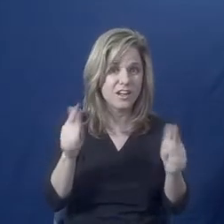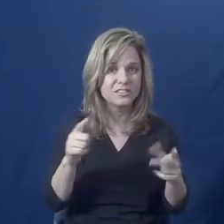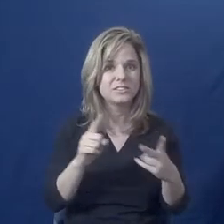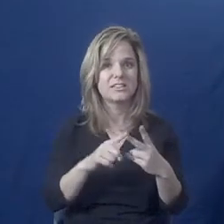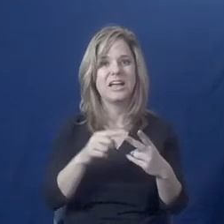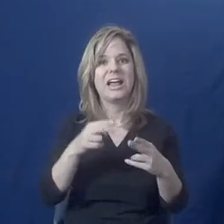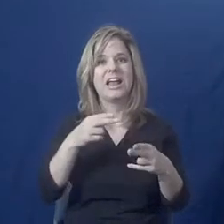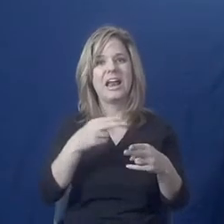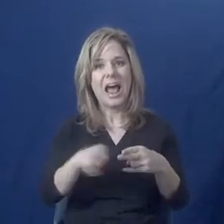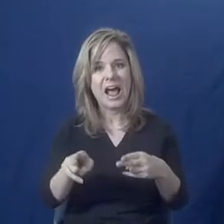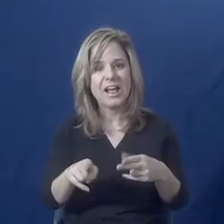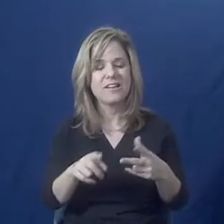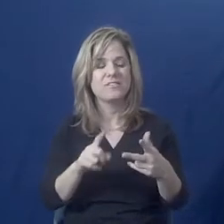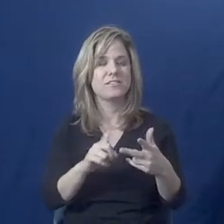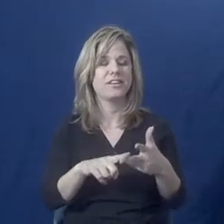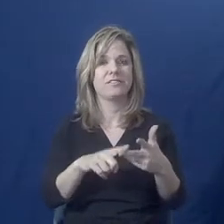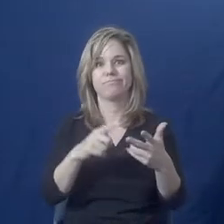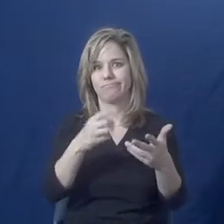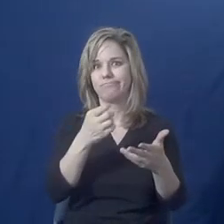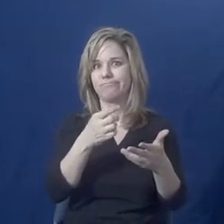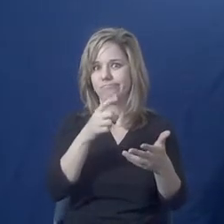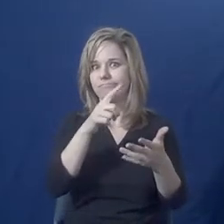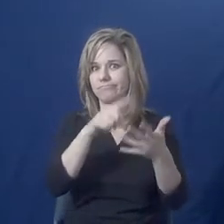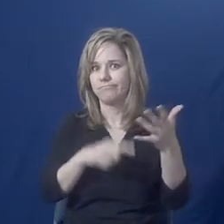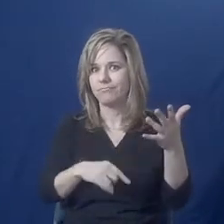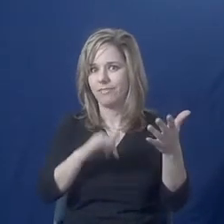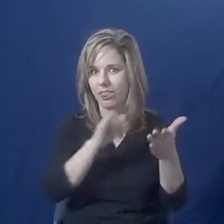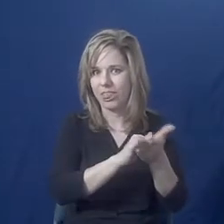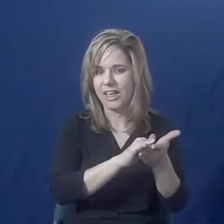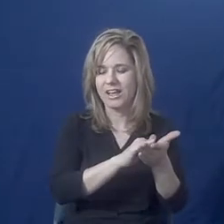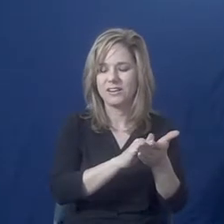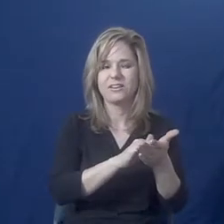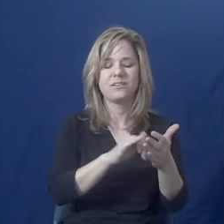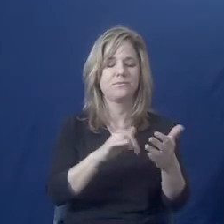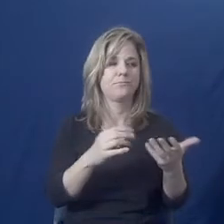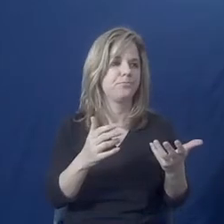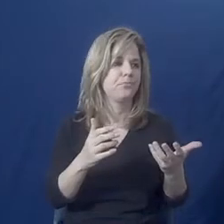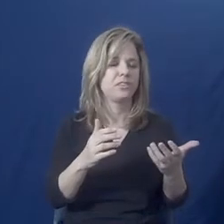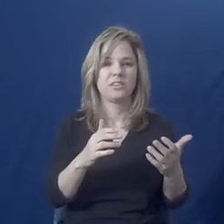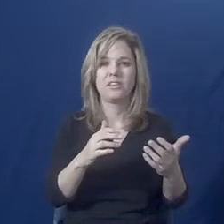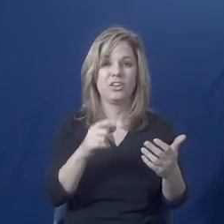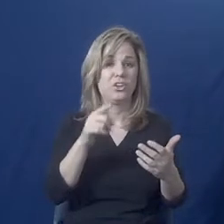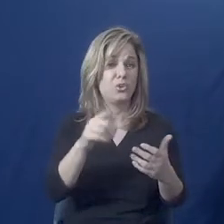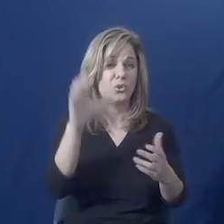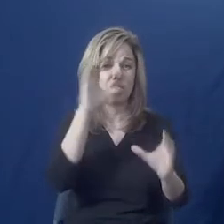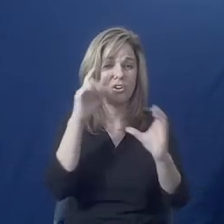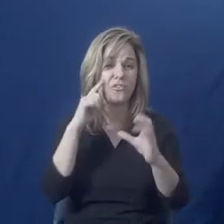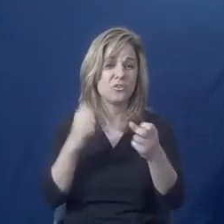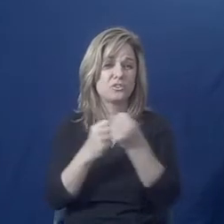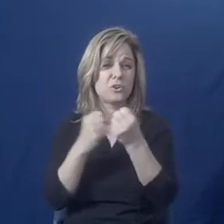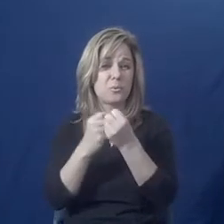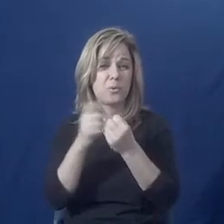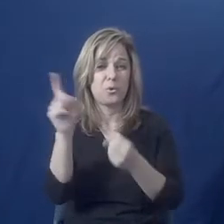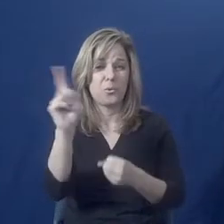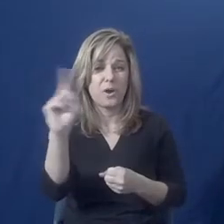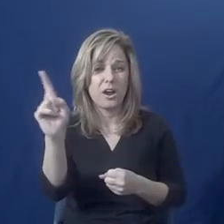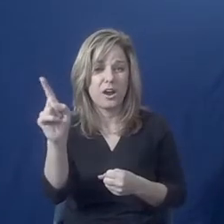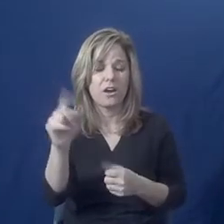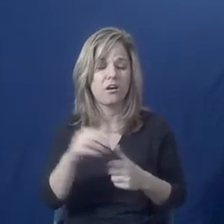Who can you turn to for support? How do you let them know that you need help?